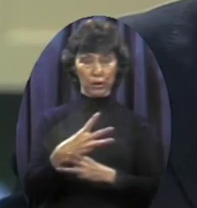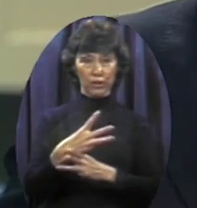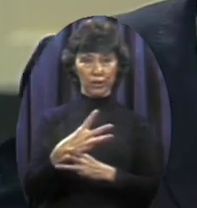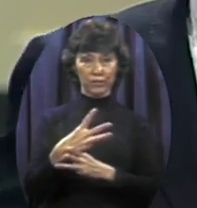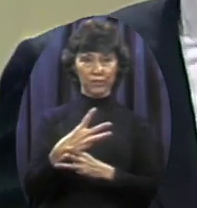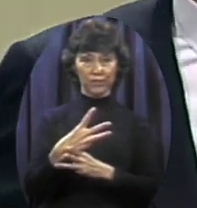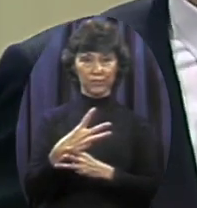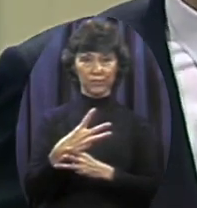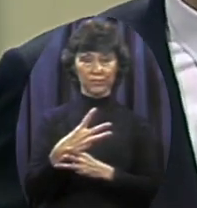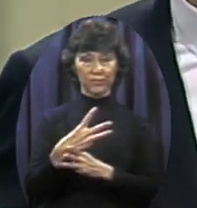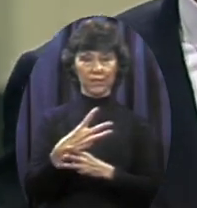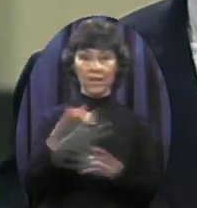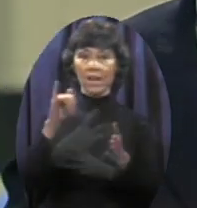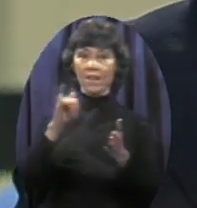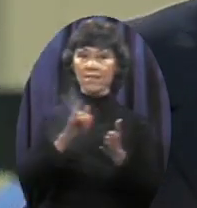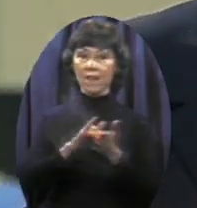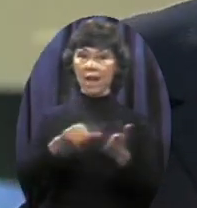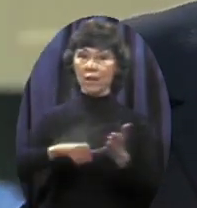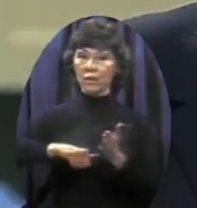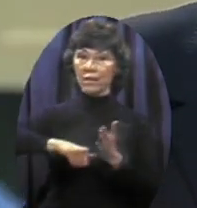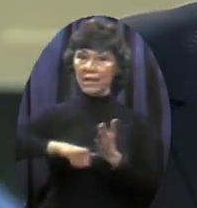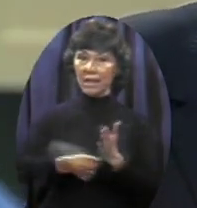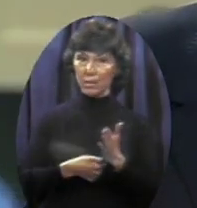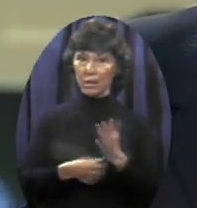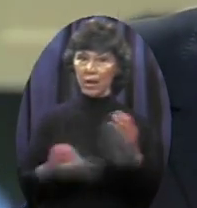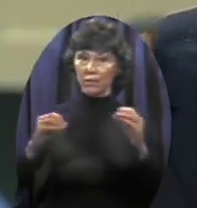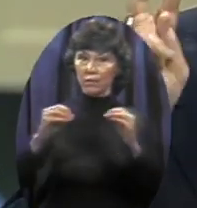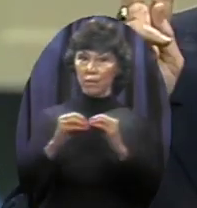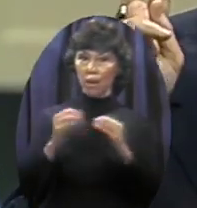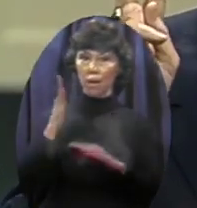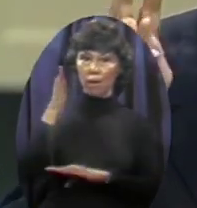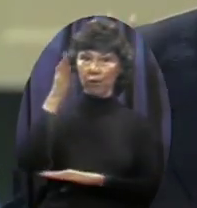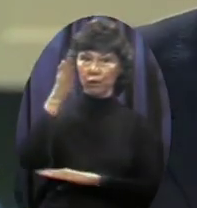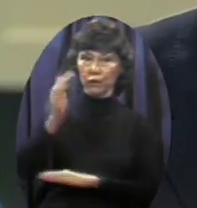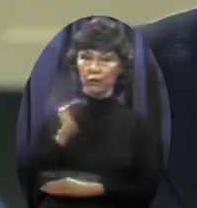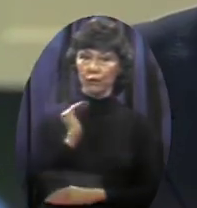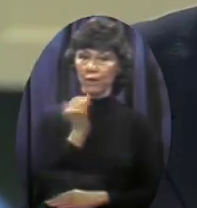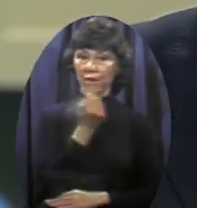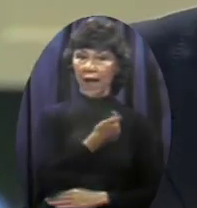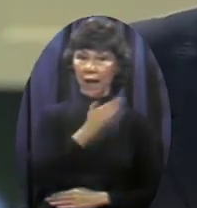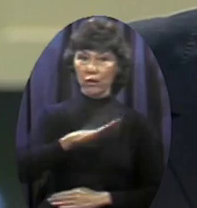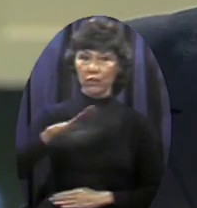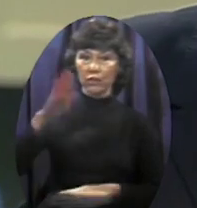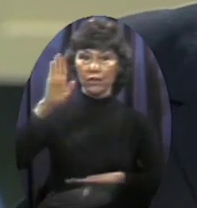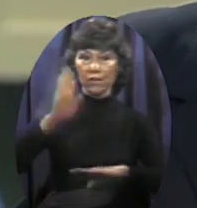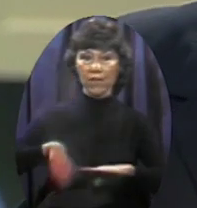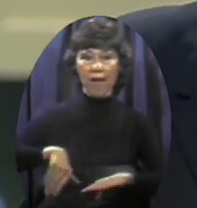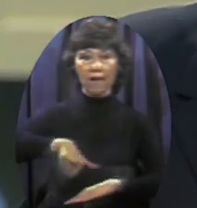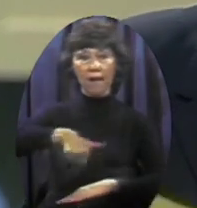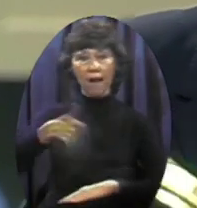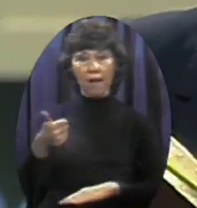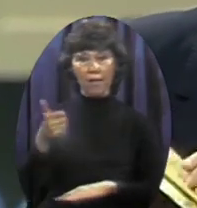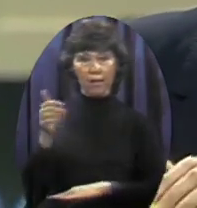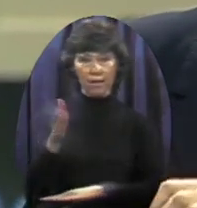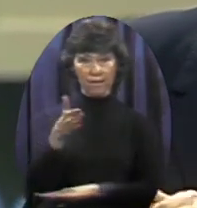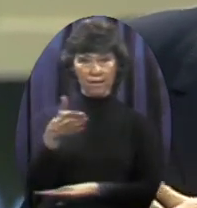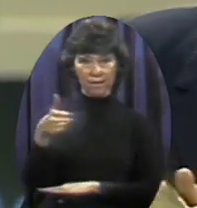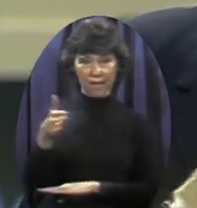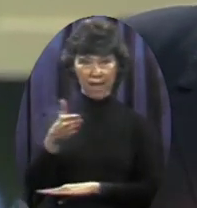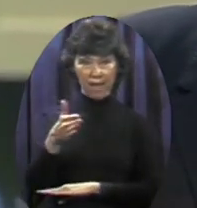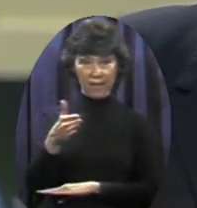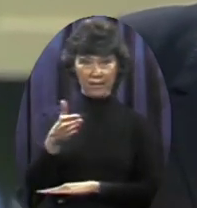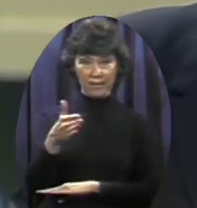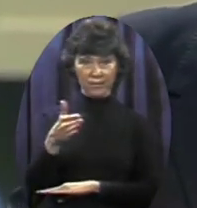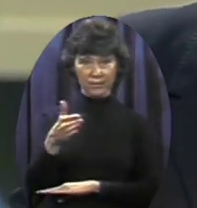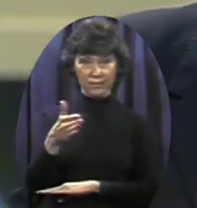Which will impact more upon the future of our children than any other two flags I doubt there's any debate